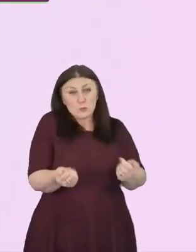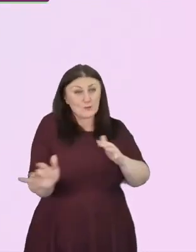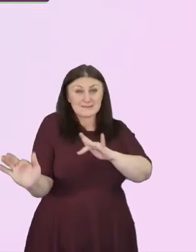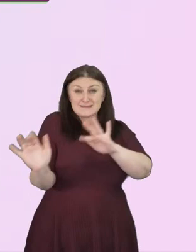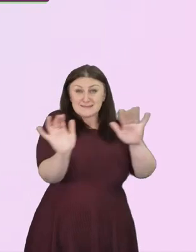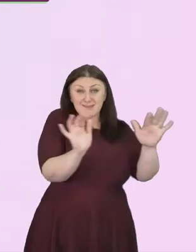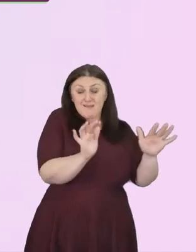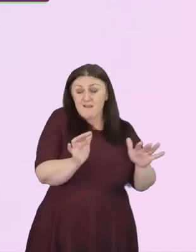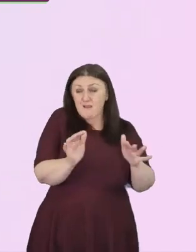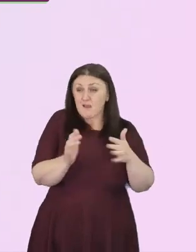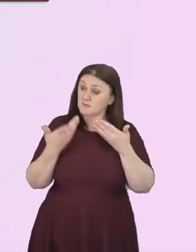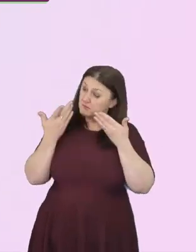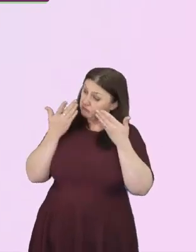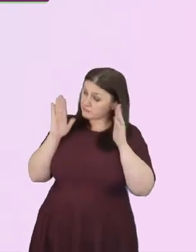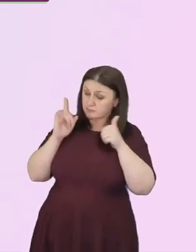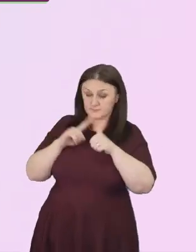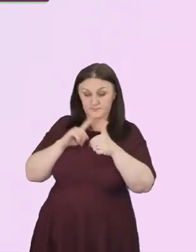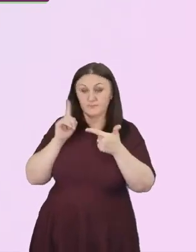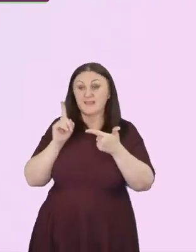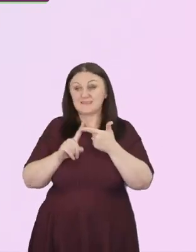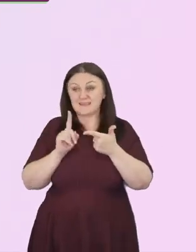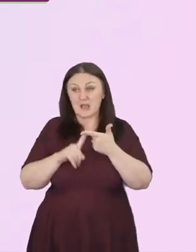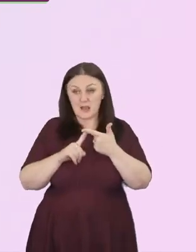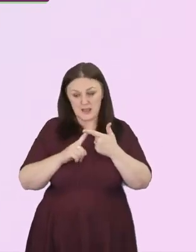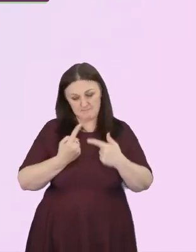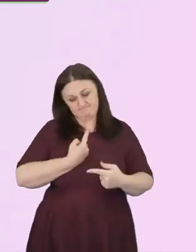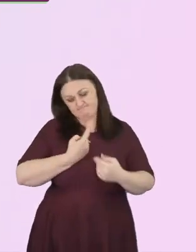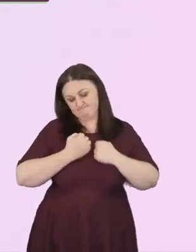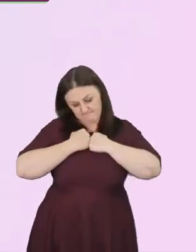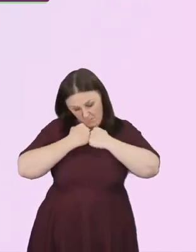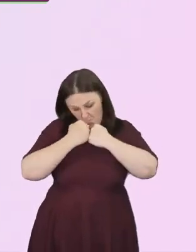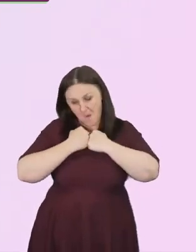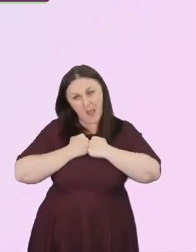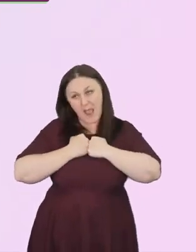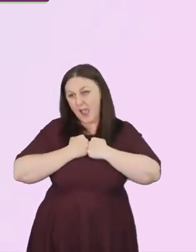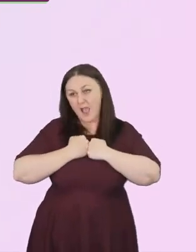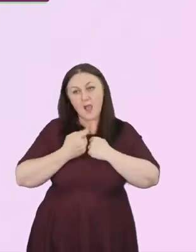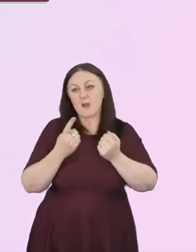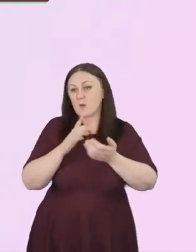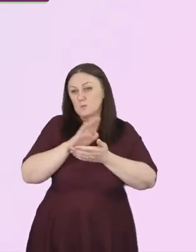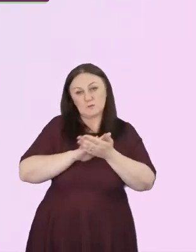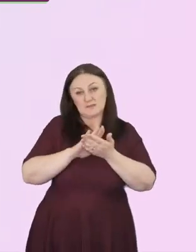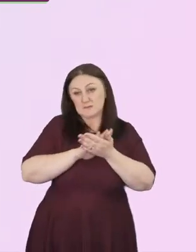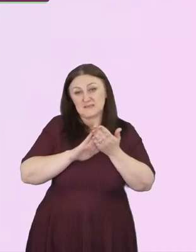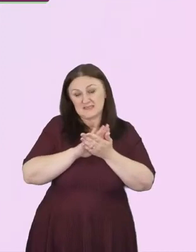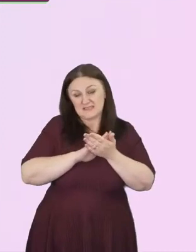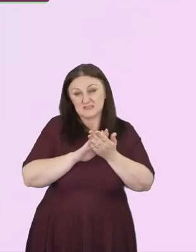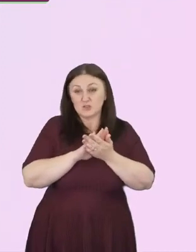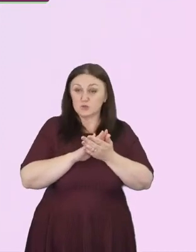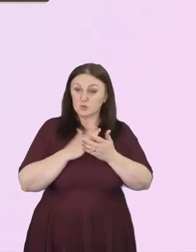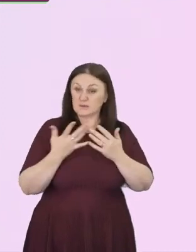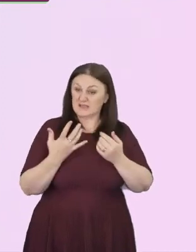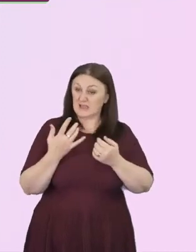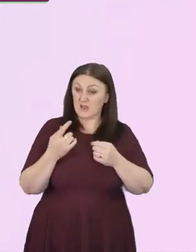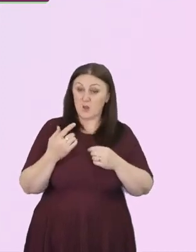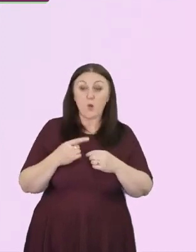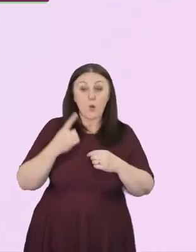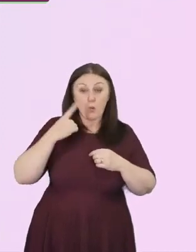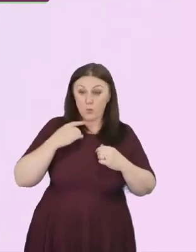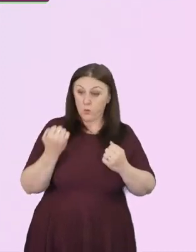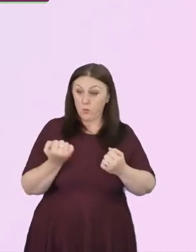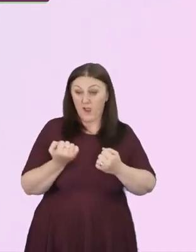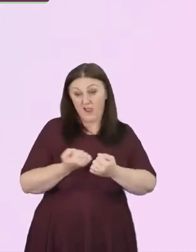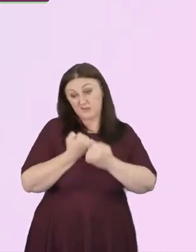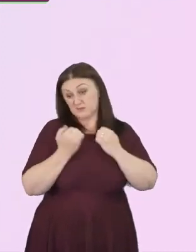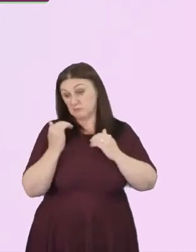be self-aware. Be aware of whiteness. White privilege, as explained earlier, is